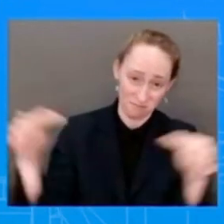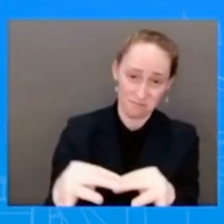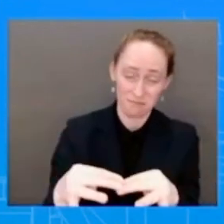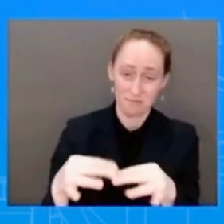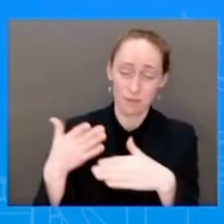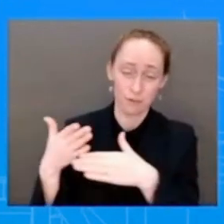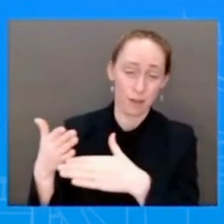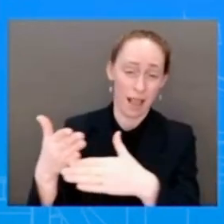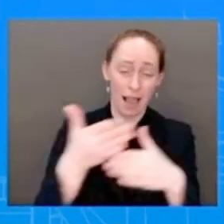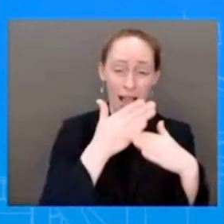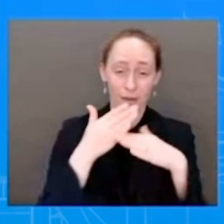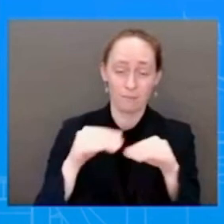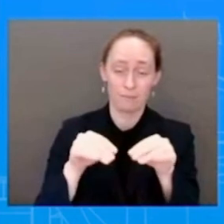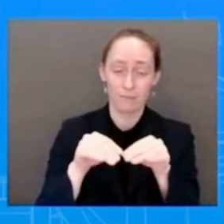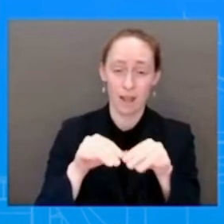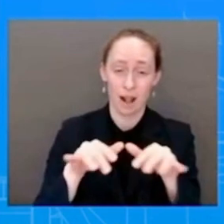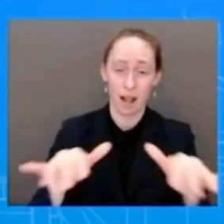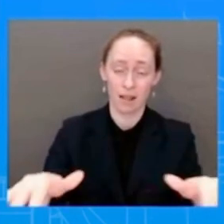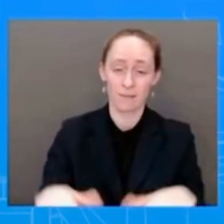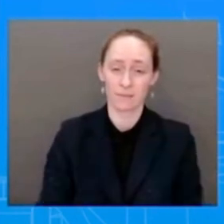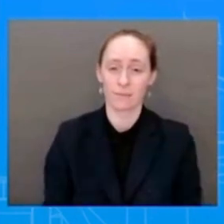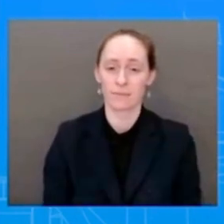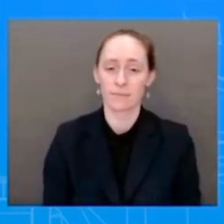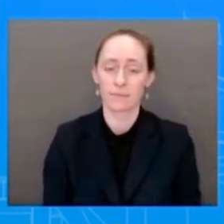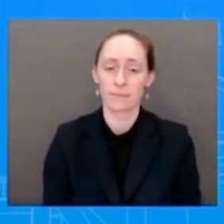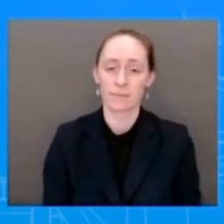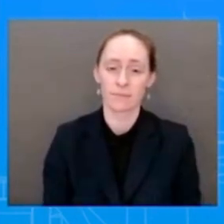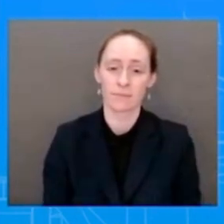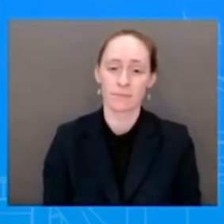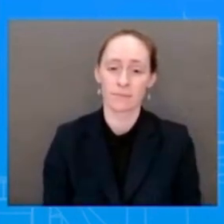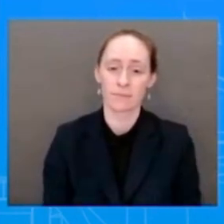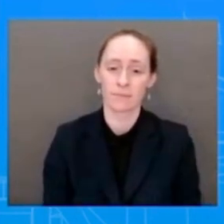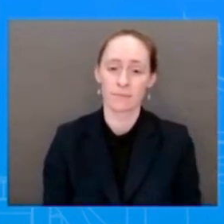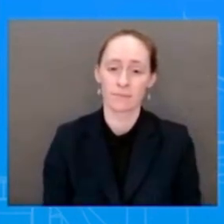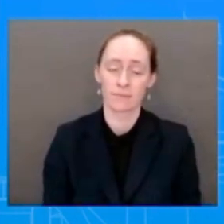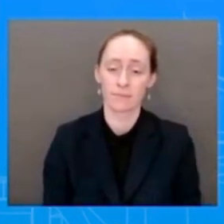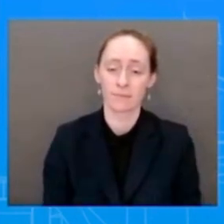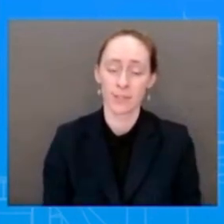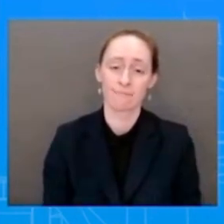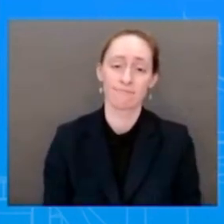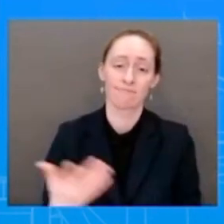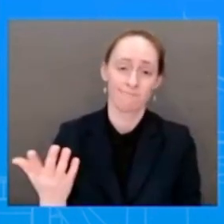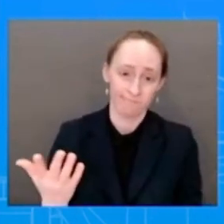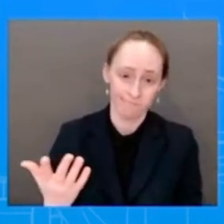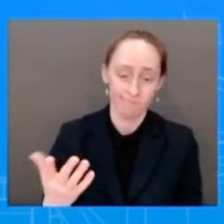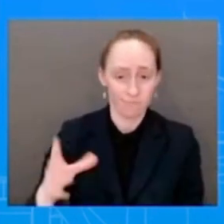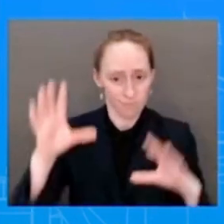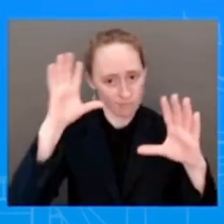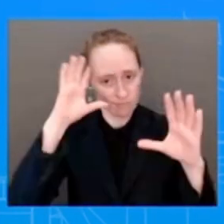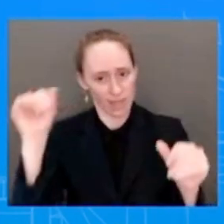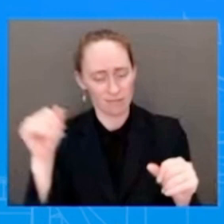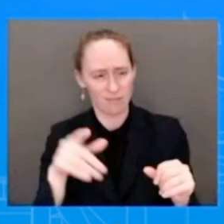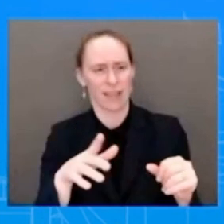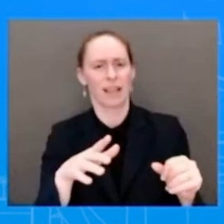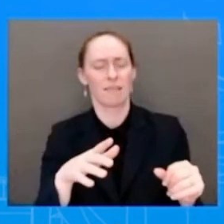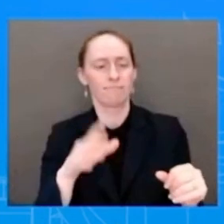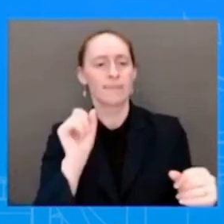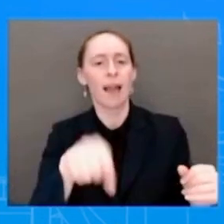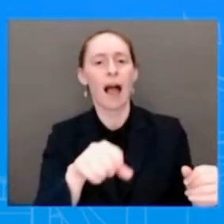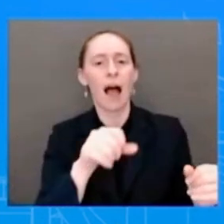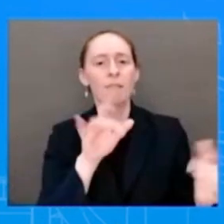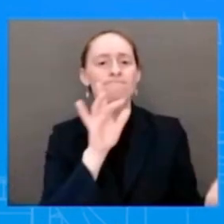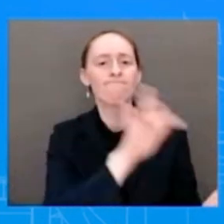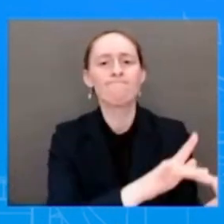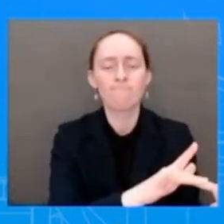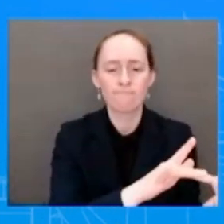know, where, where the President was able to reach out in a way that, that people knew about, right? That people were